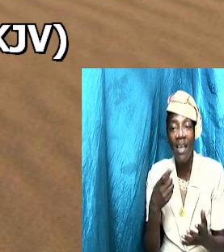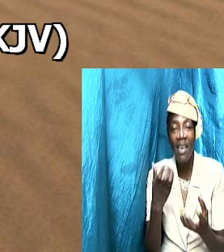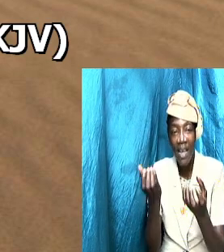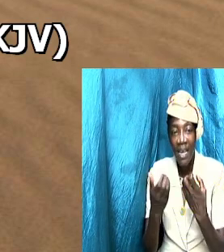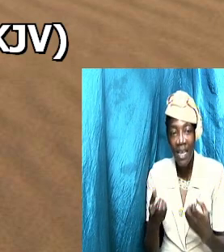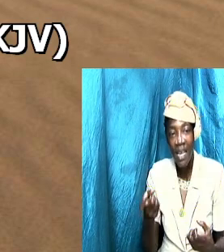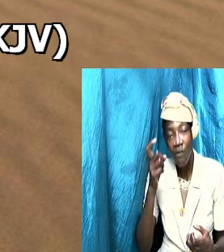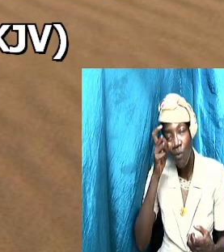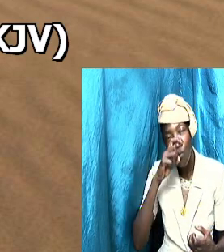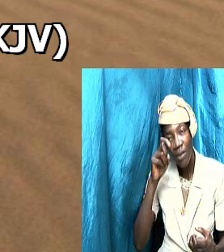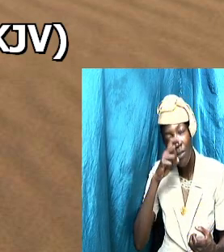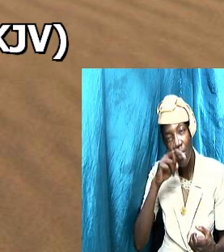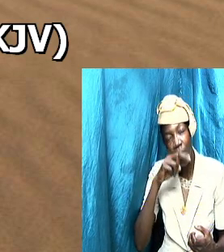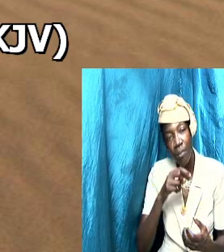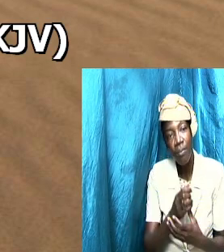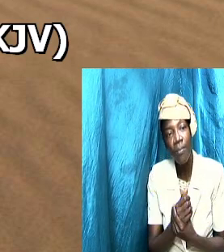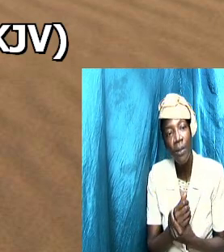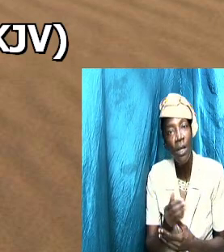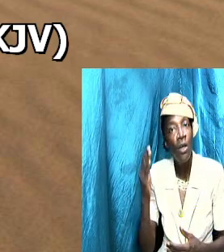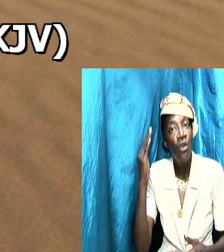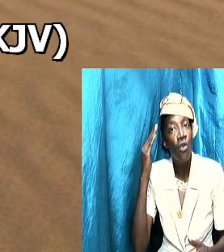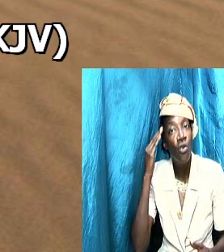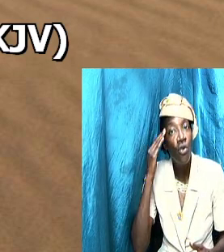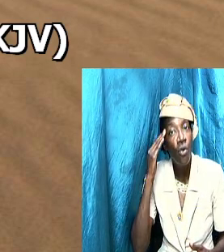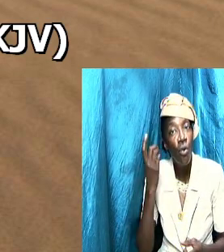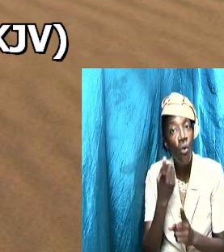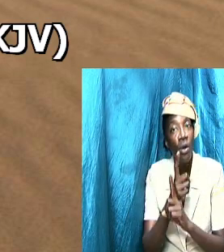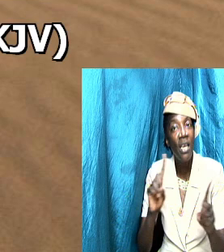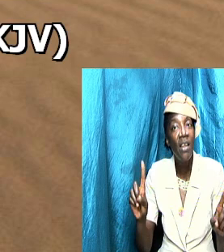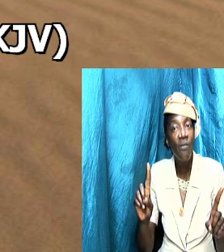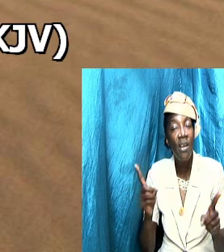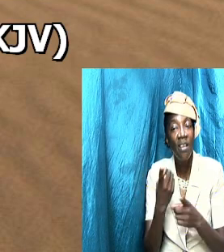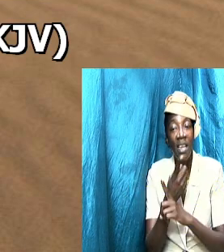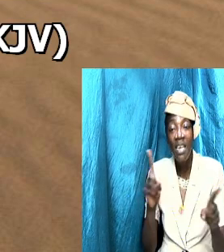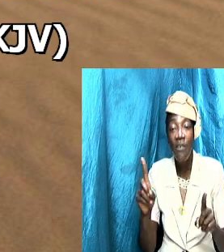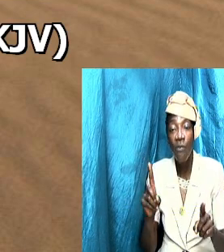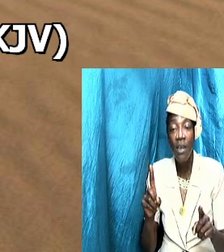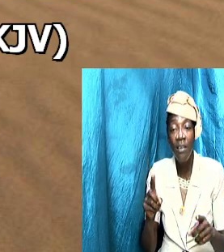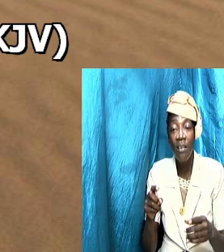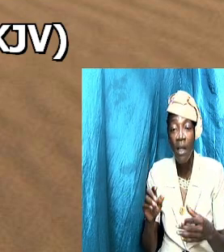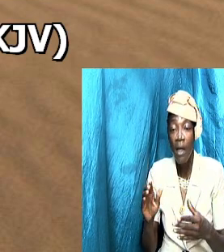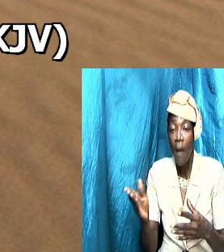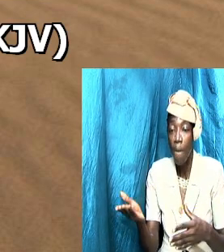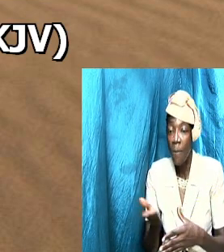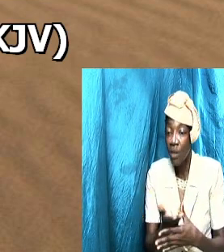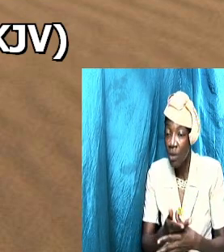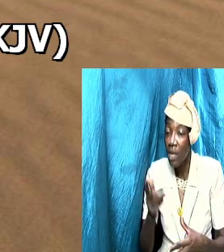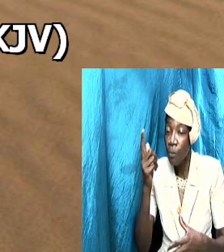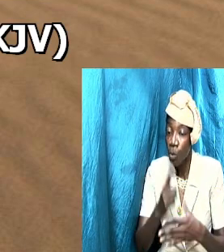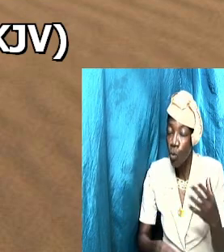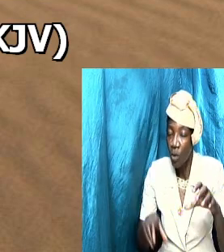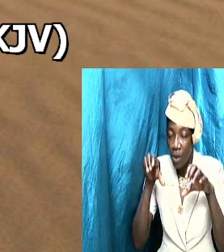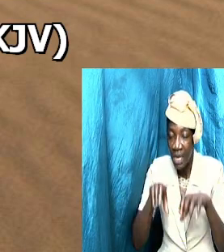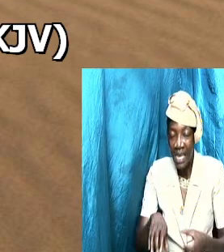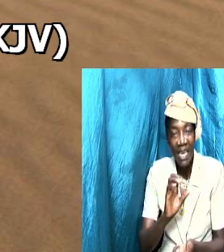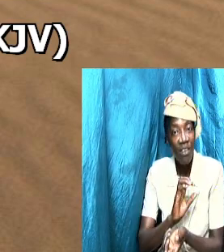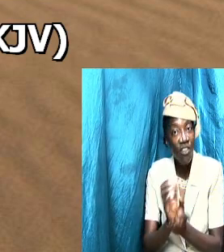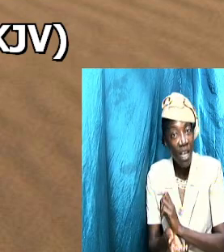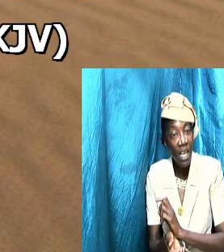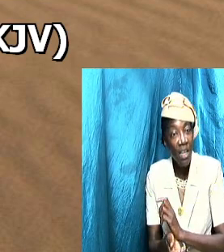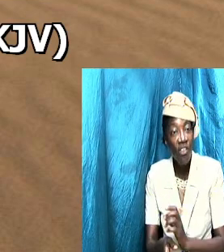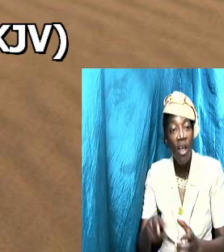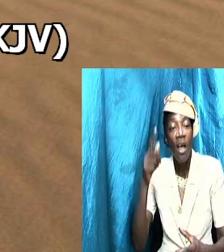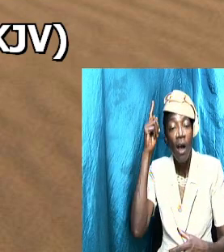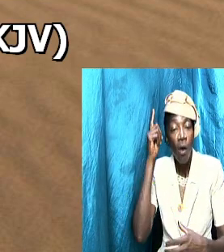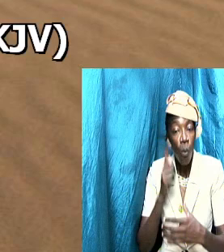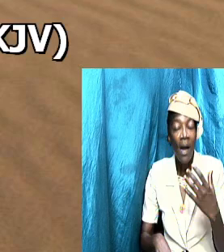give us wisdom to know the difference the difference between what we can change and what we cannot change and it